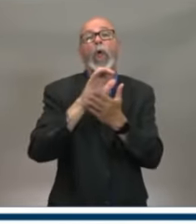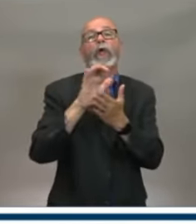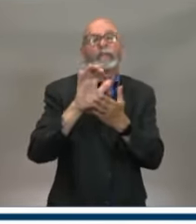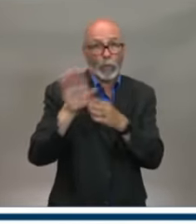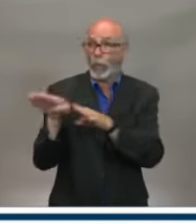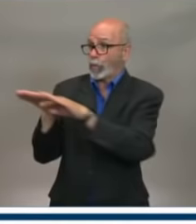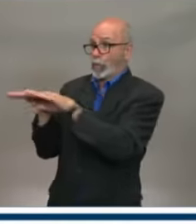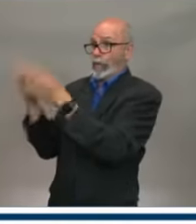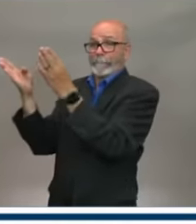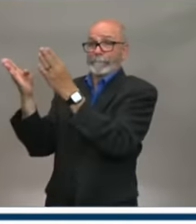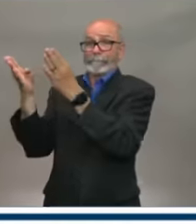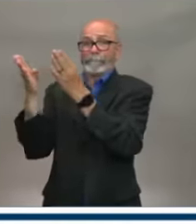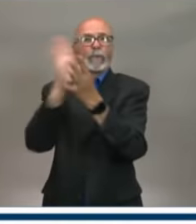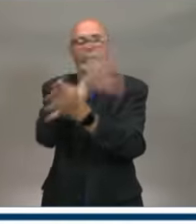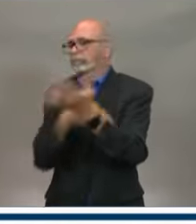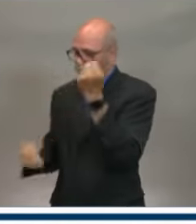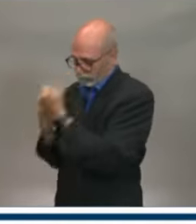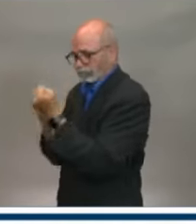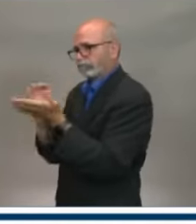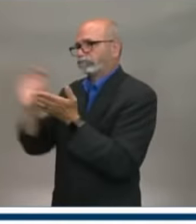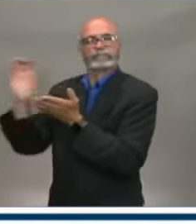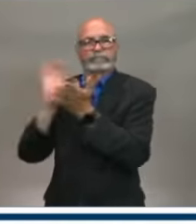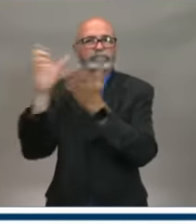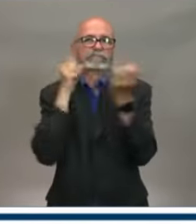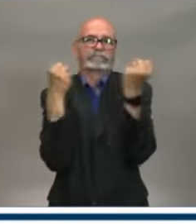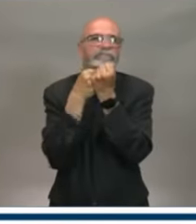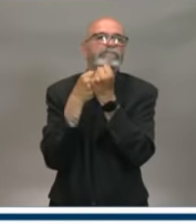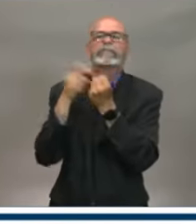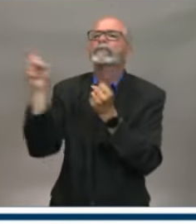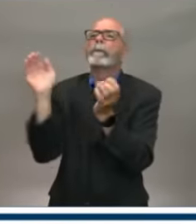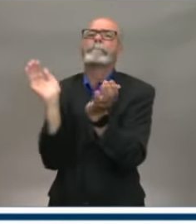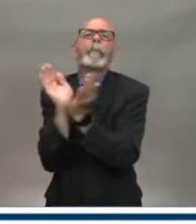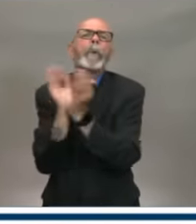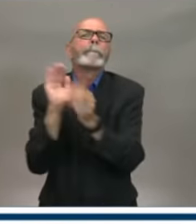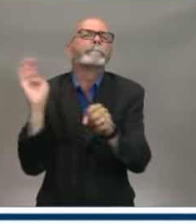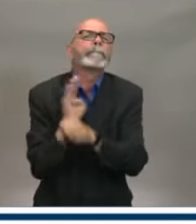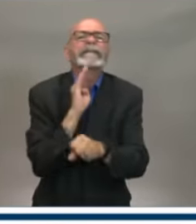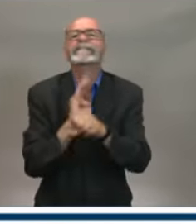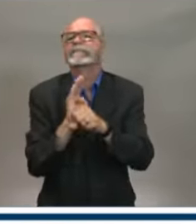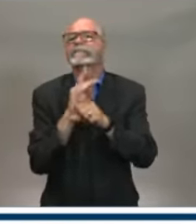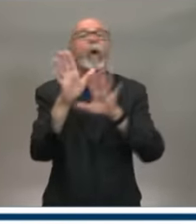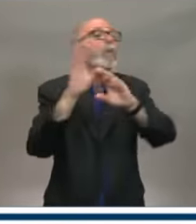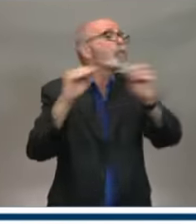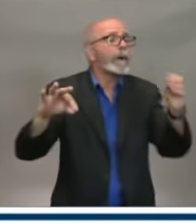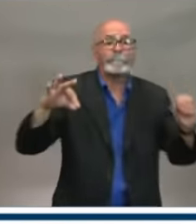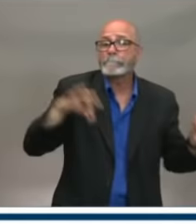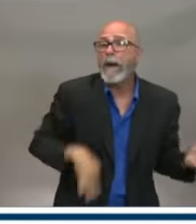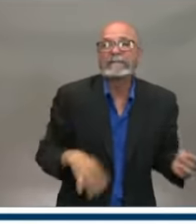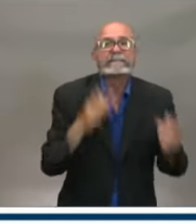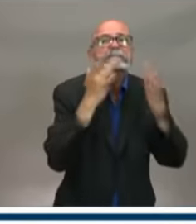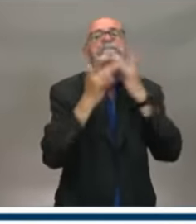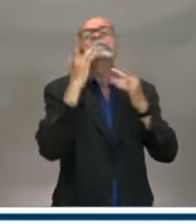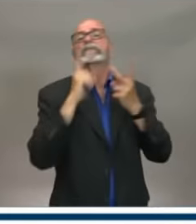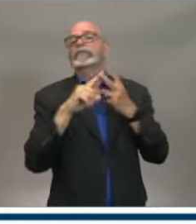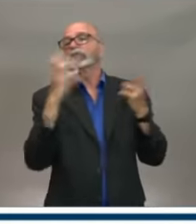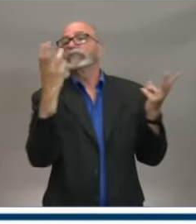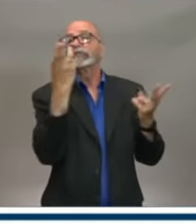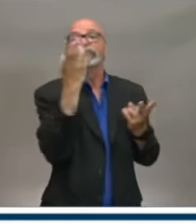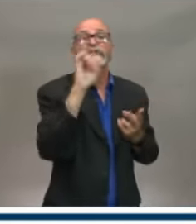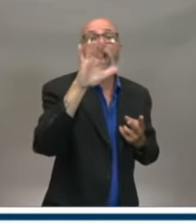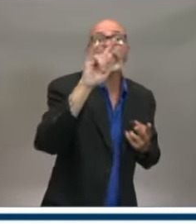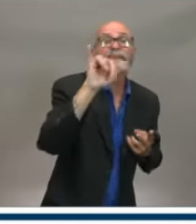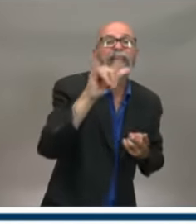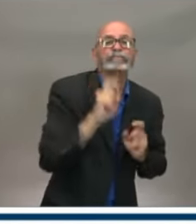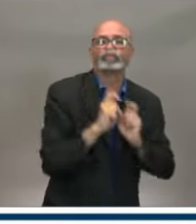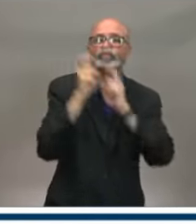This fund will provide eligible small businesses, not-for-profit, charities and social enterprises with a grant of up to